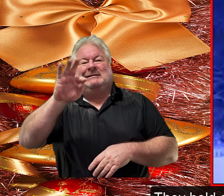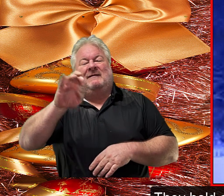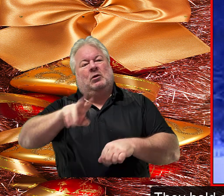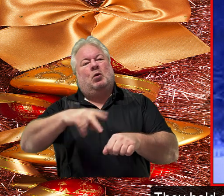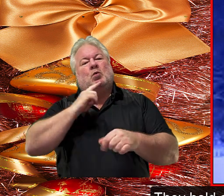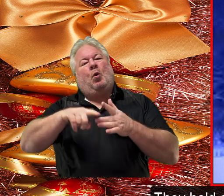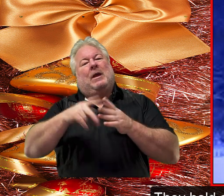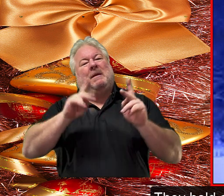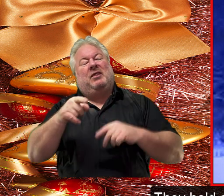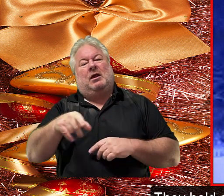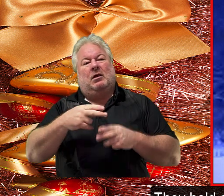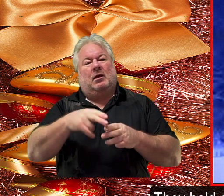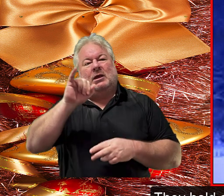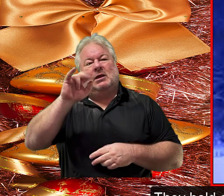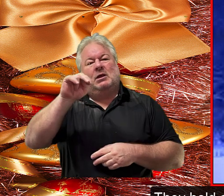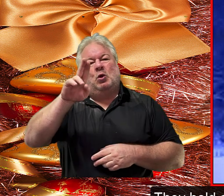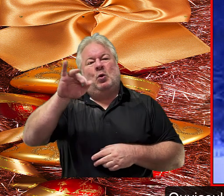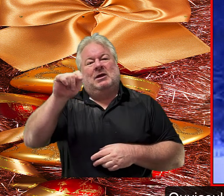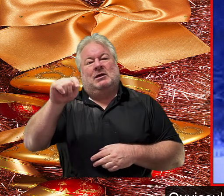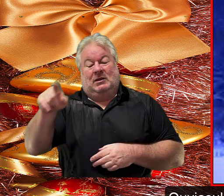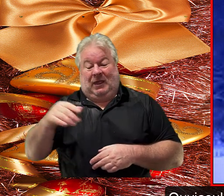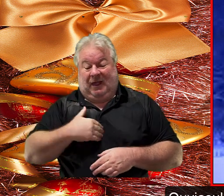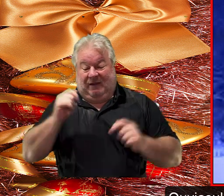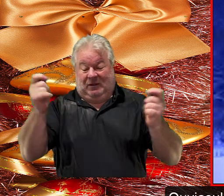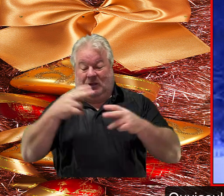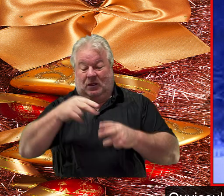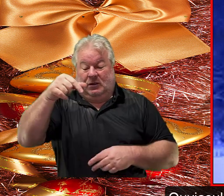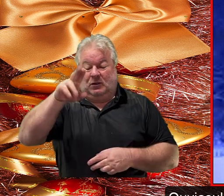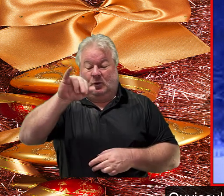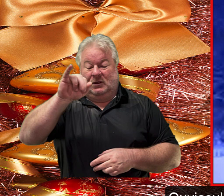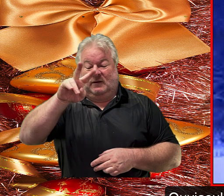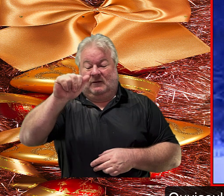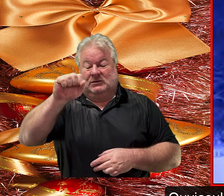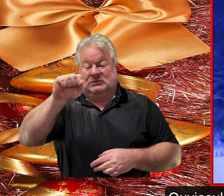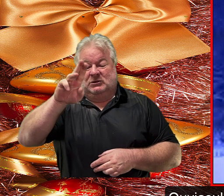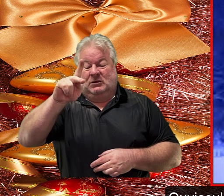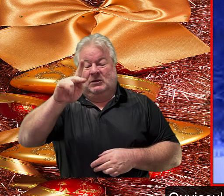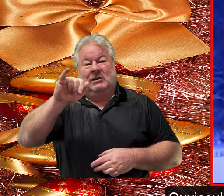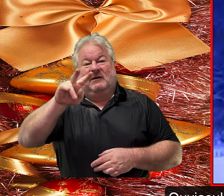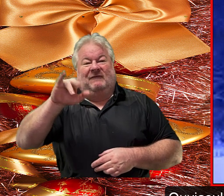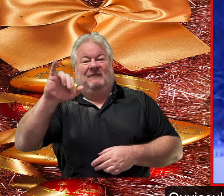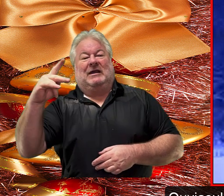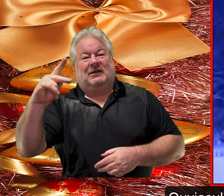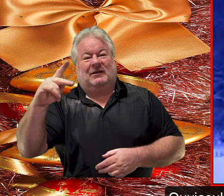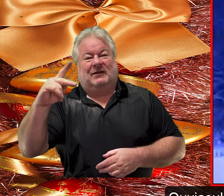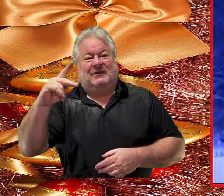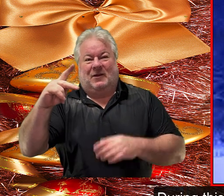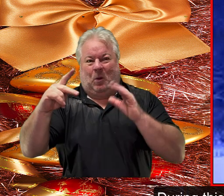christmas festival known as sinic tuck i hope i said that right